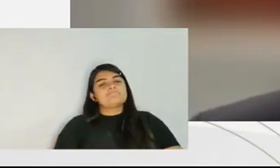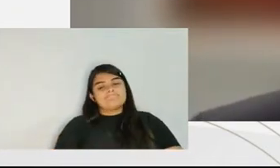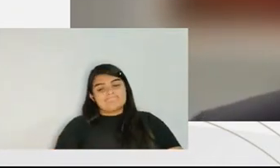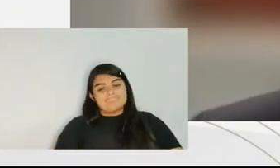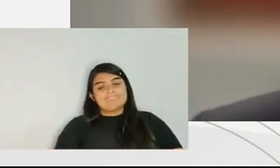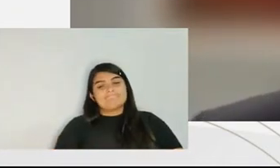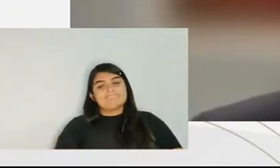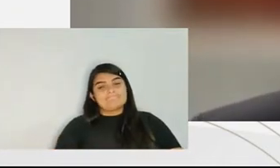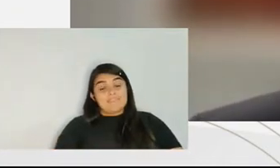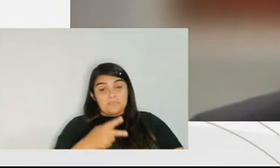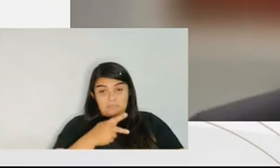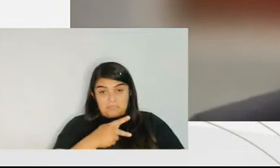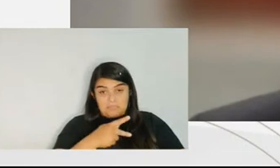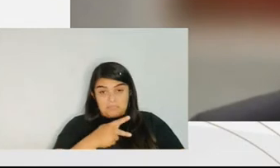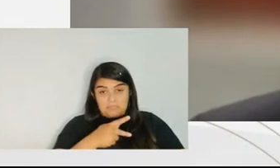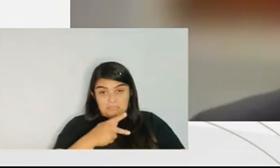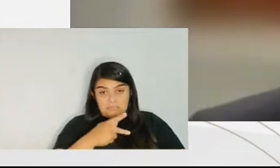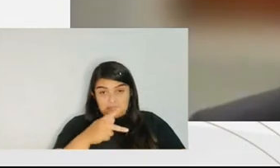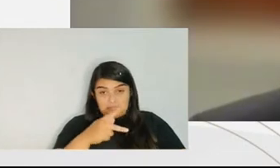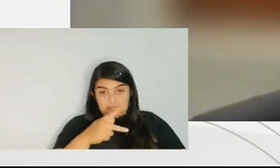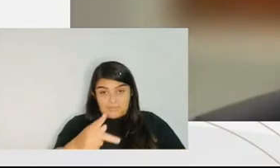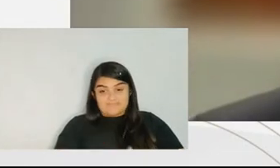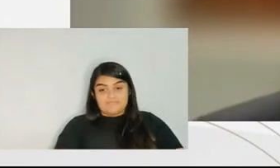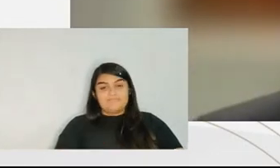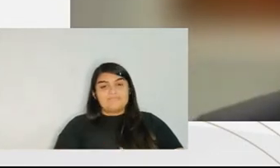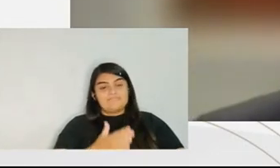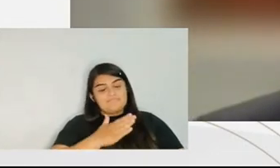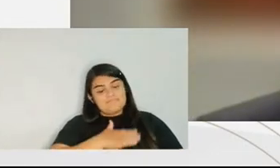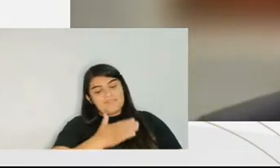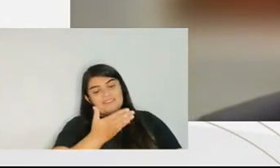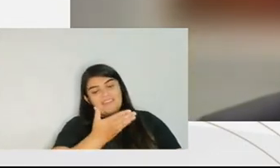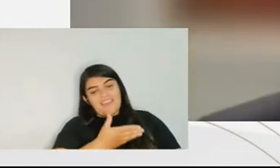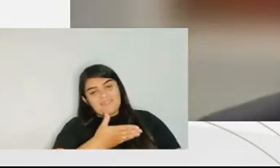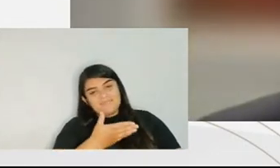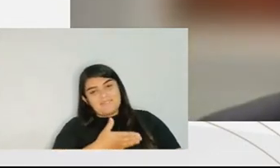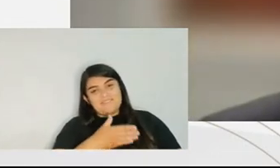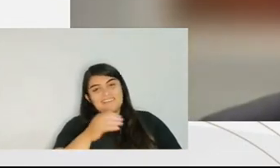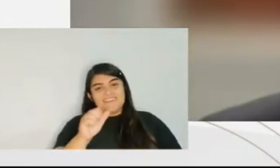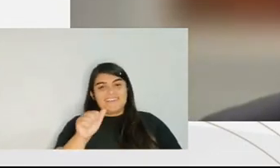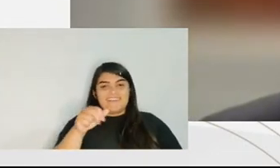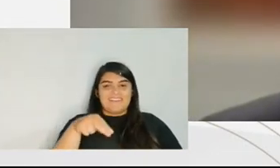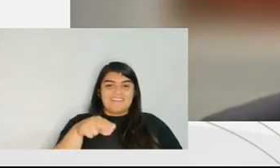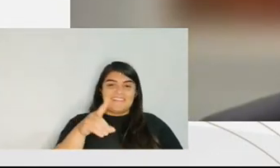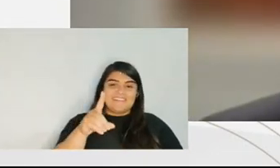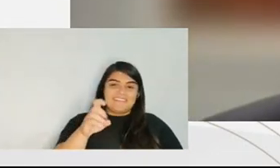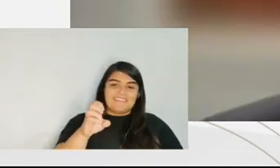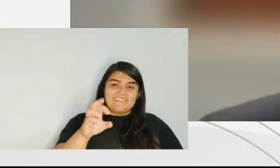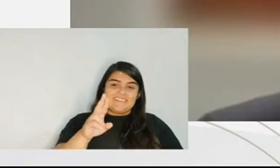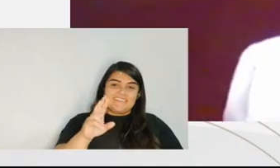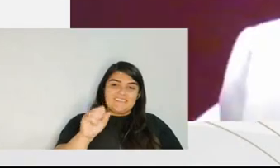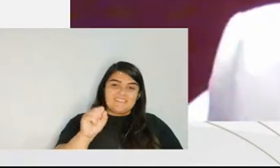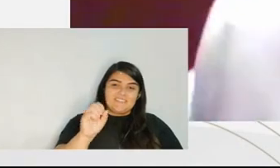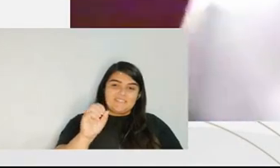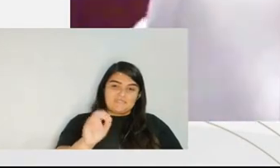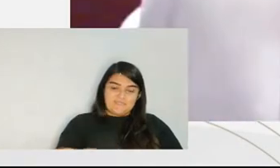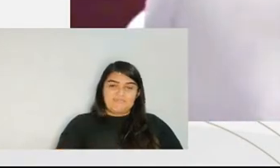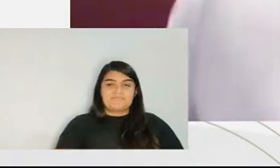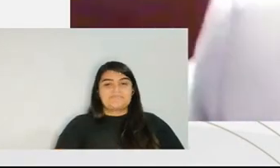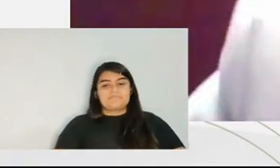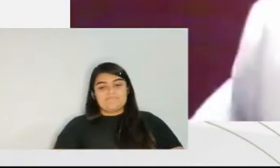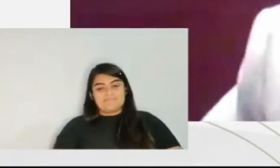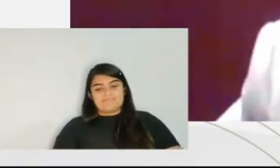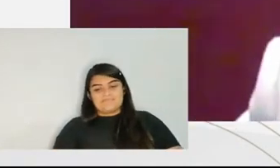professor fisher and now i will pass on the word to my dear friend dr